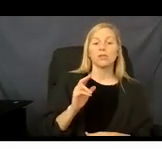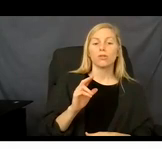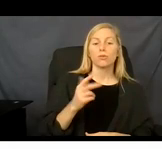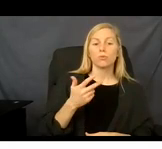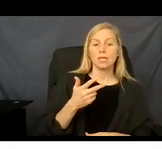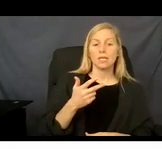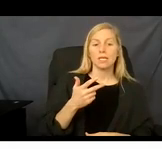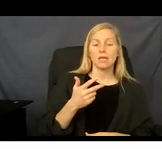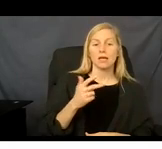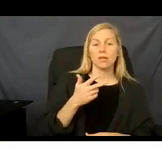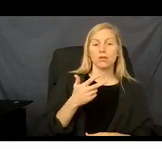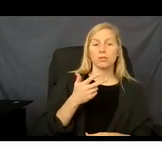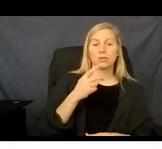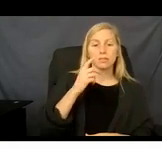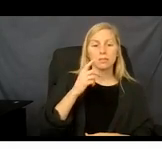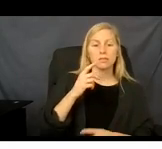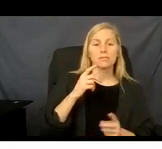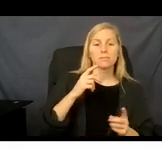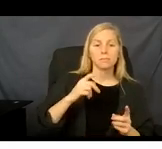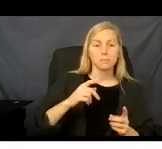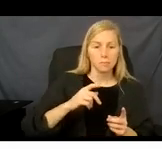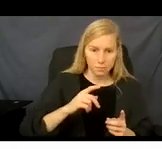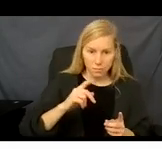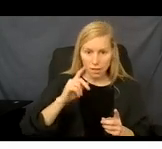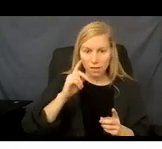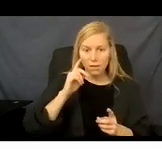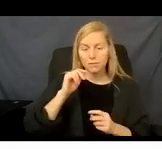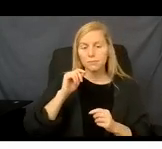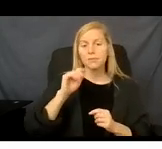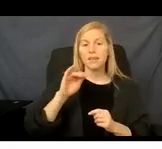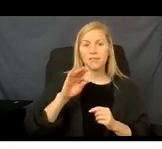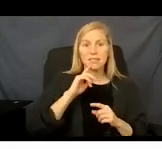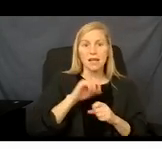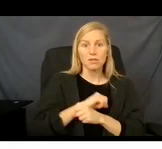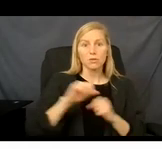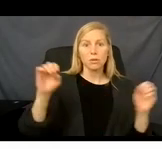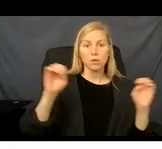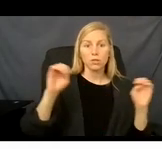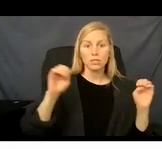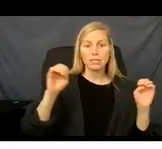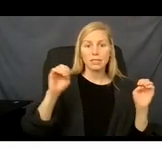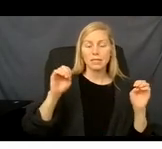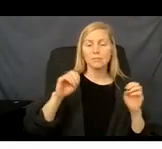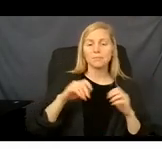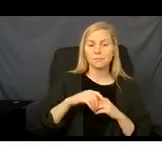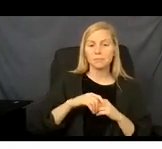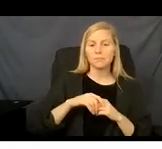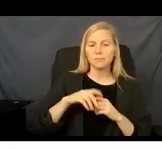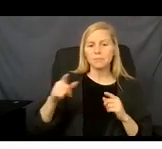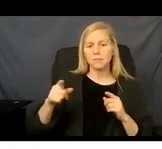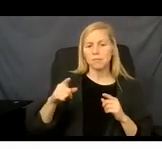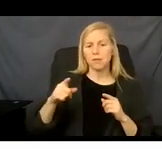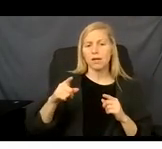services. But if it is a pure emergency, and how you know that is defined by the